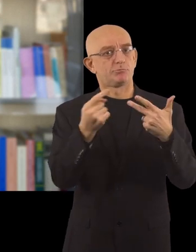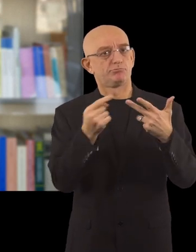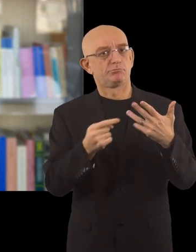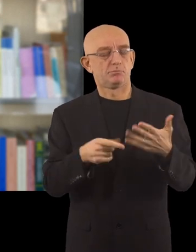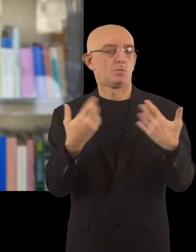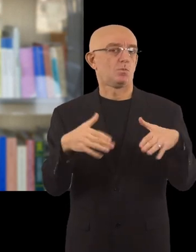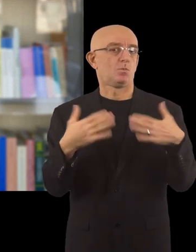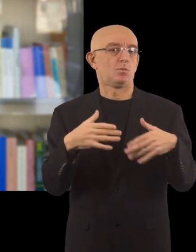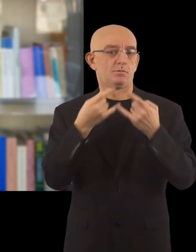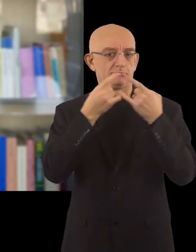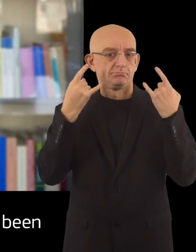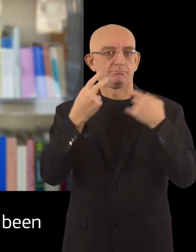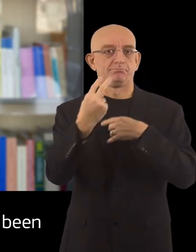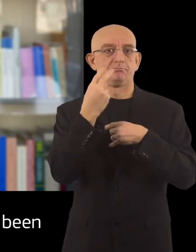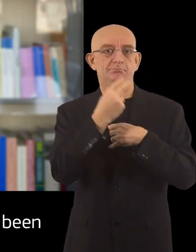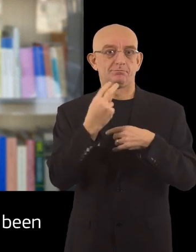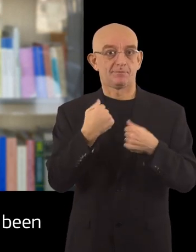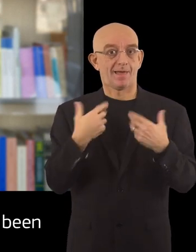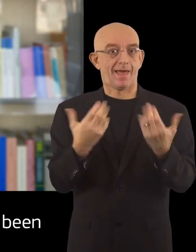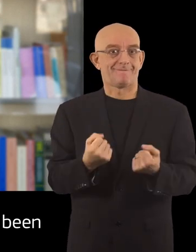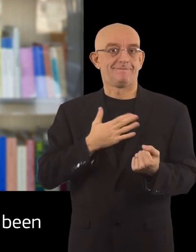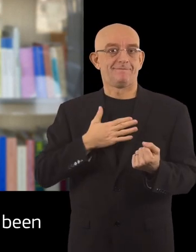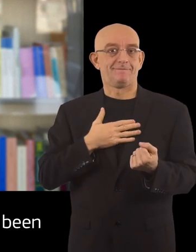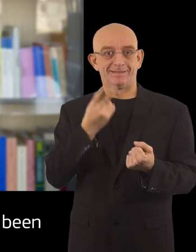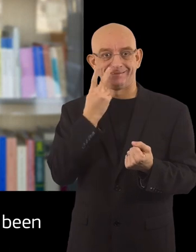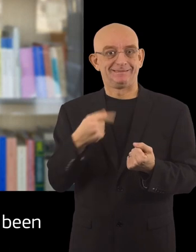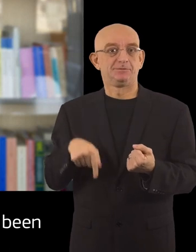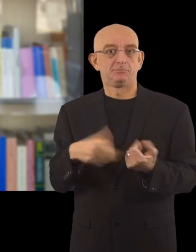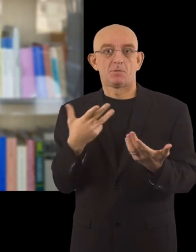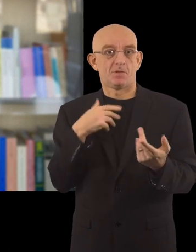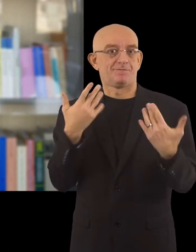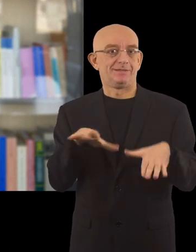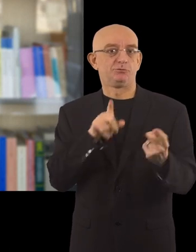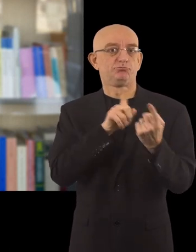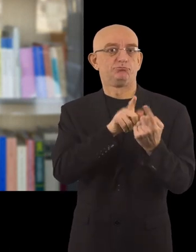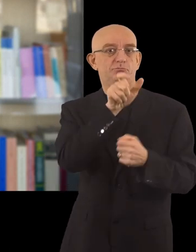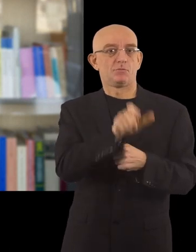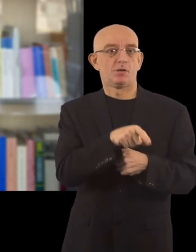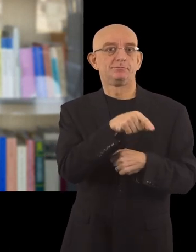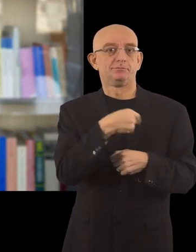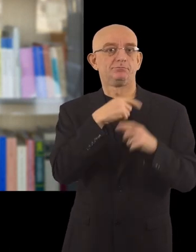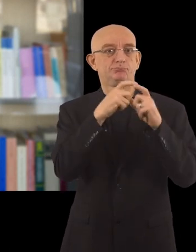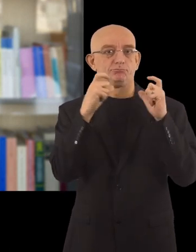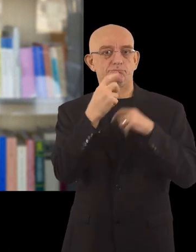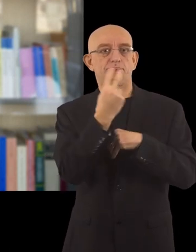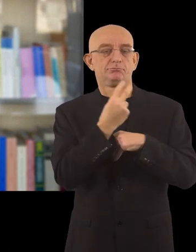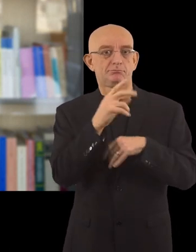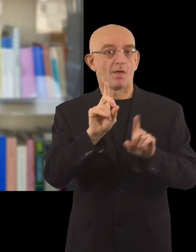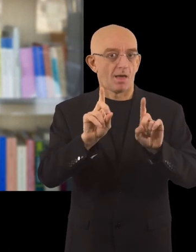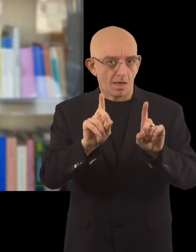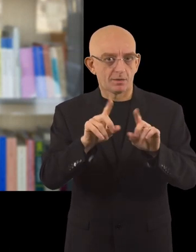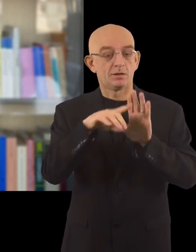possible as they are very useful. I also had mine ready in case I would have been with someone today. However,